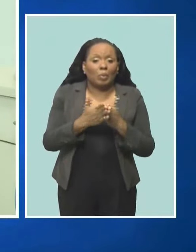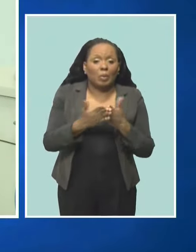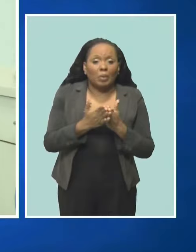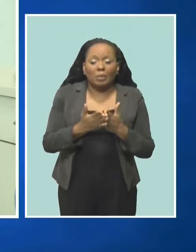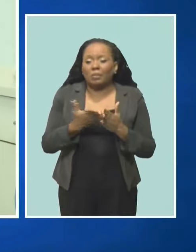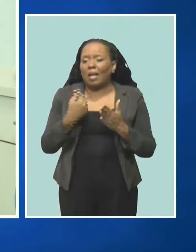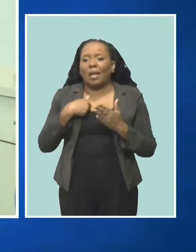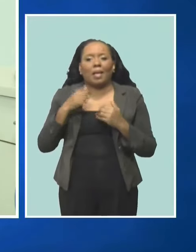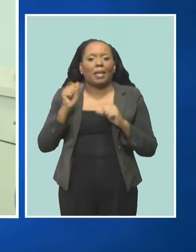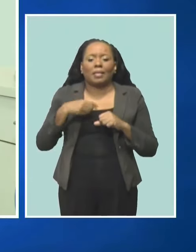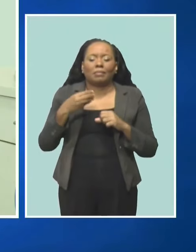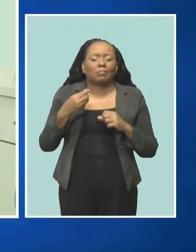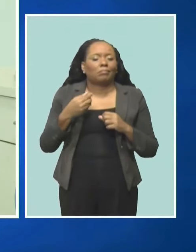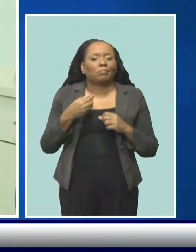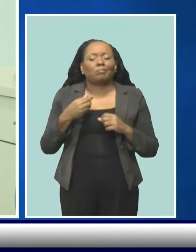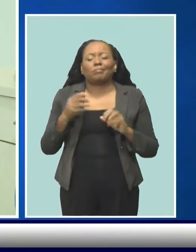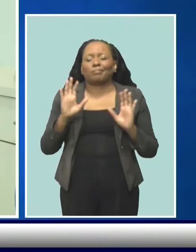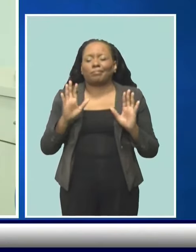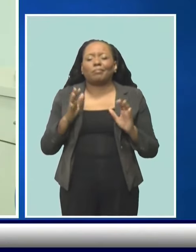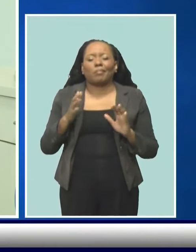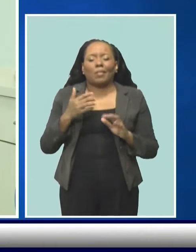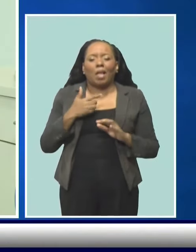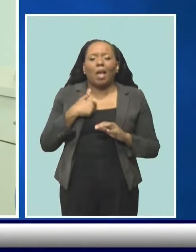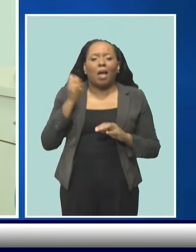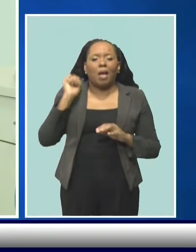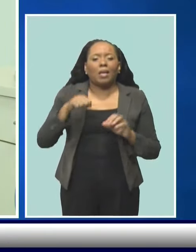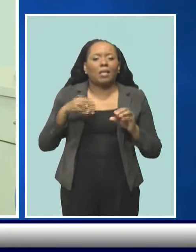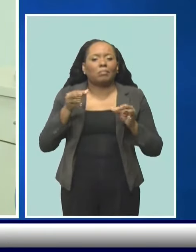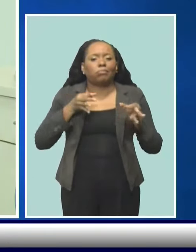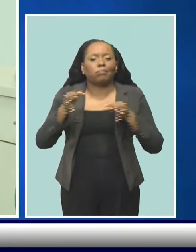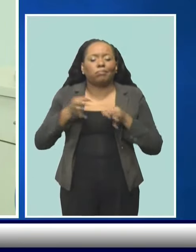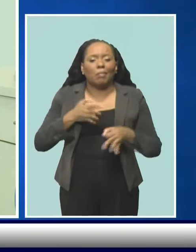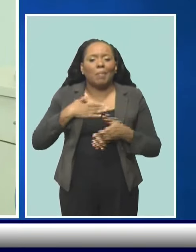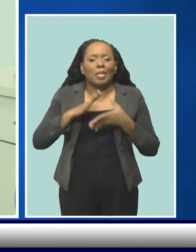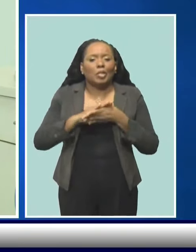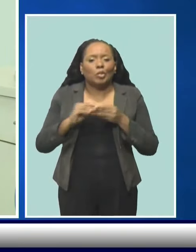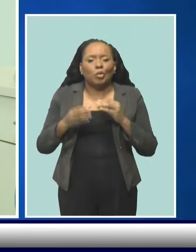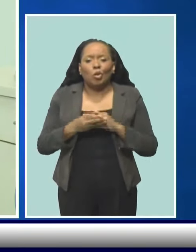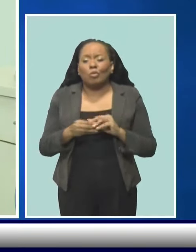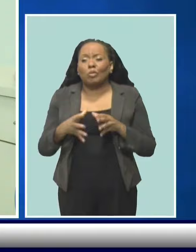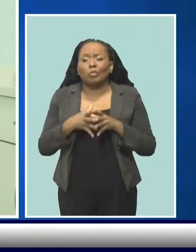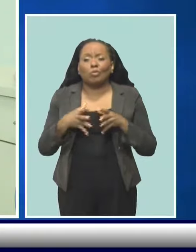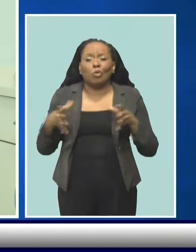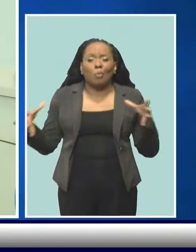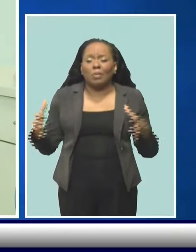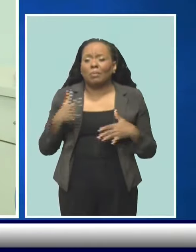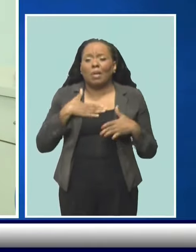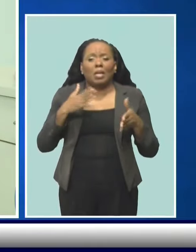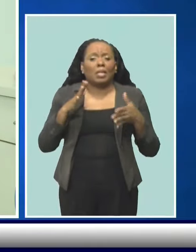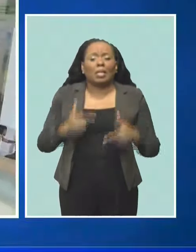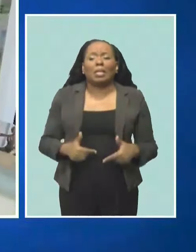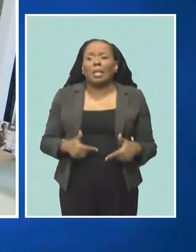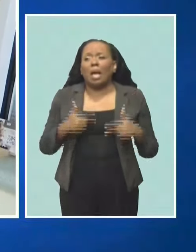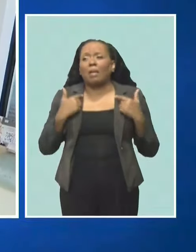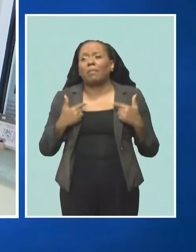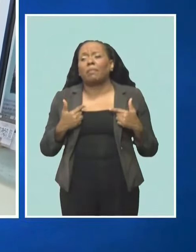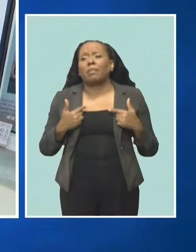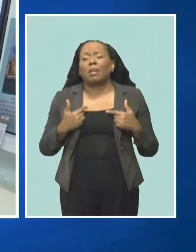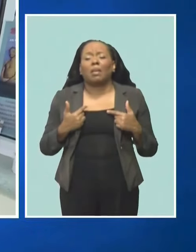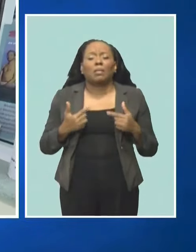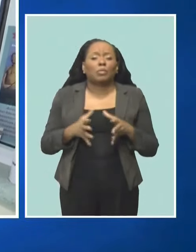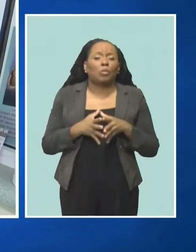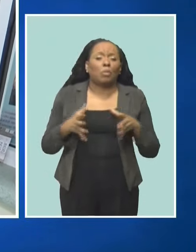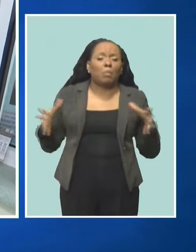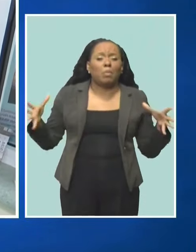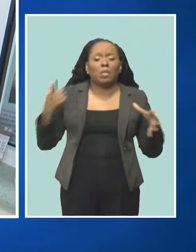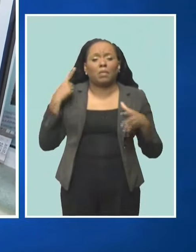about how hard it was. But I would say if I hadn't gone through it that I